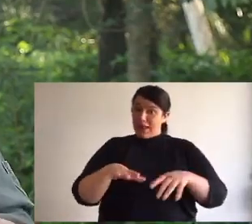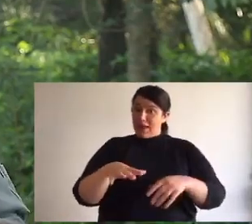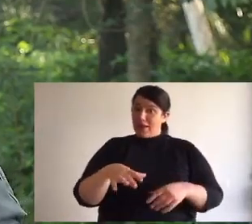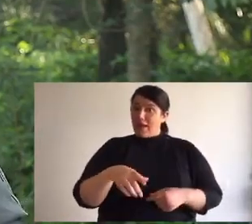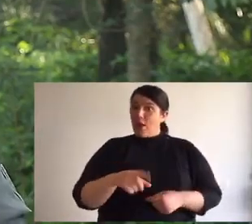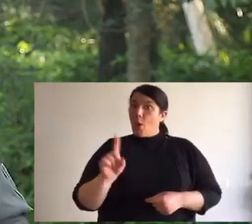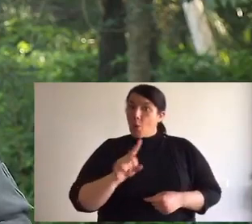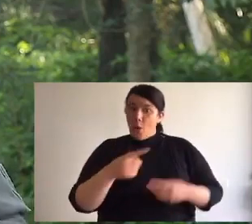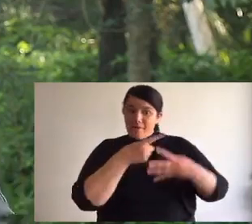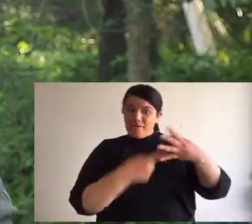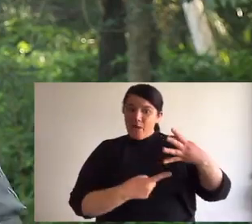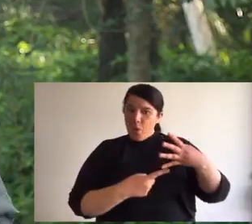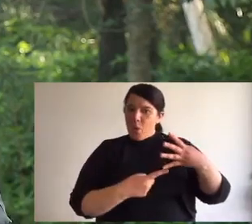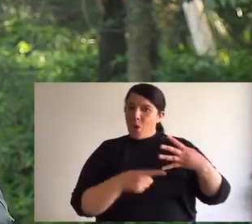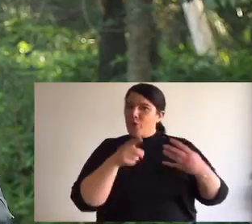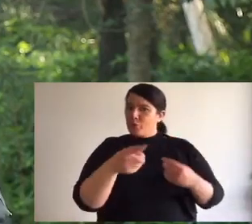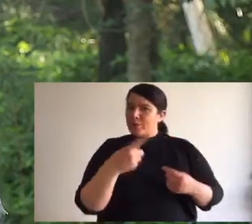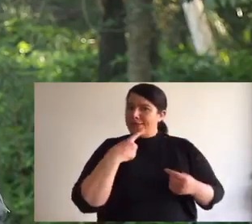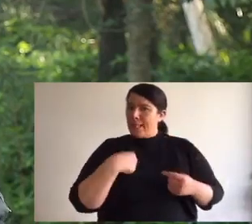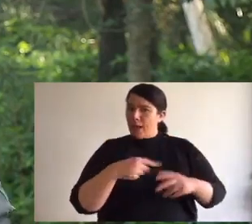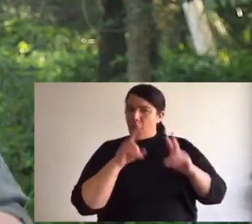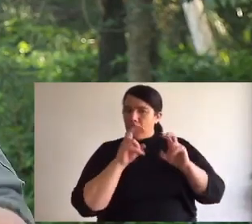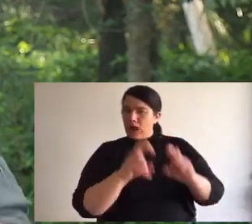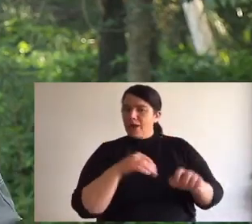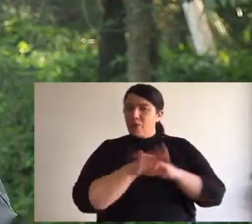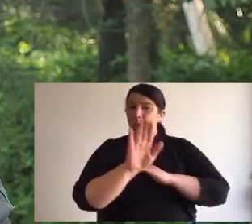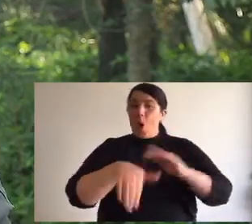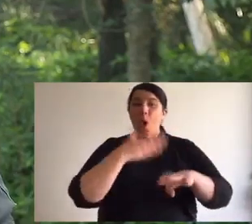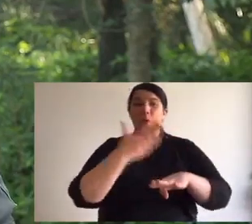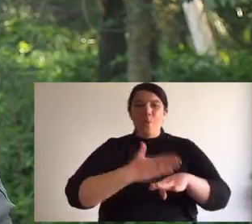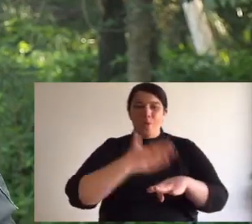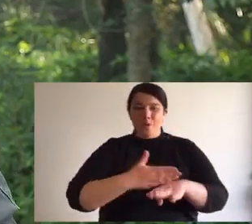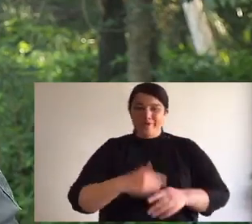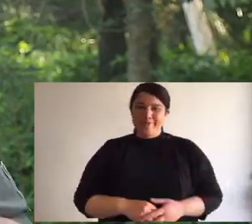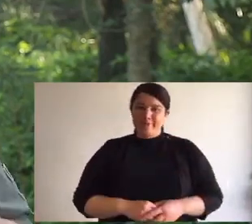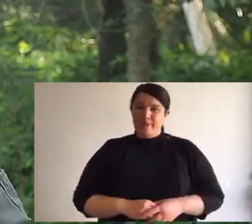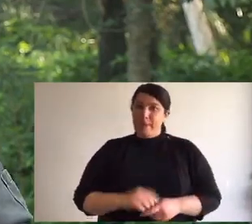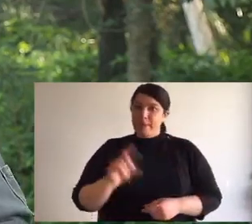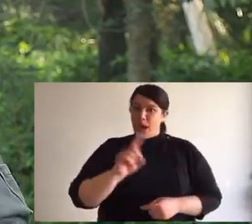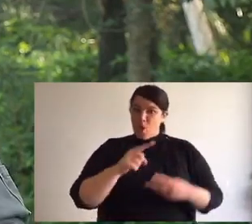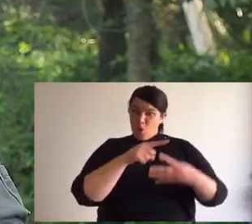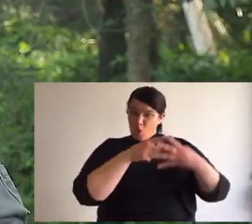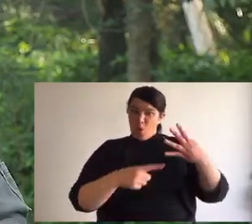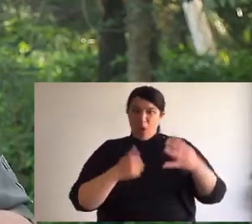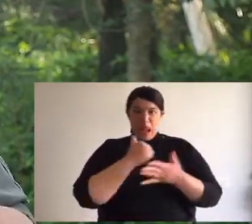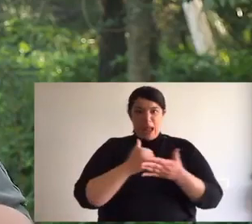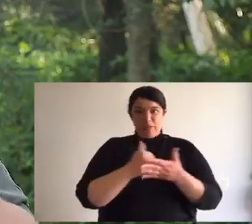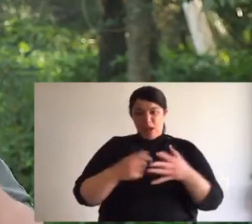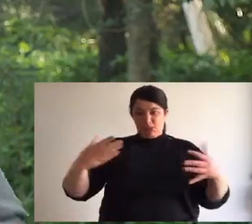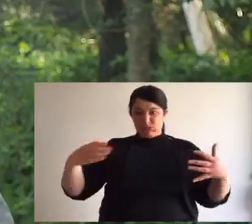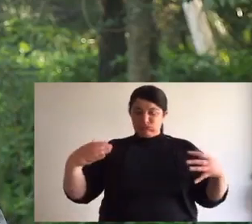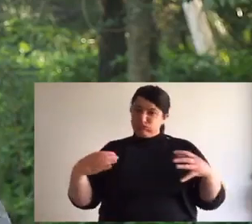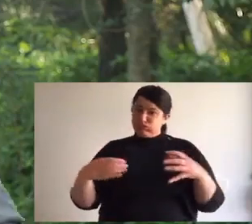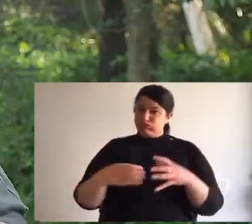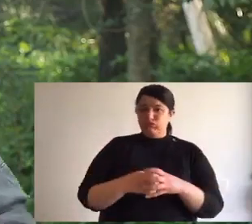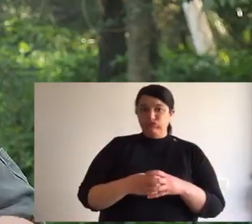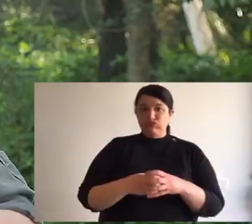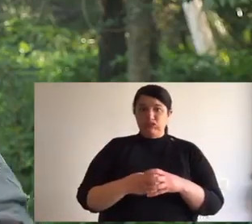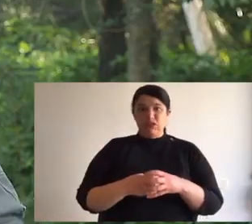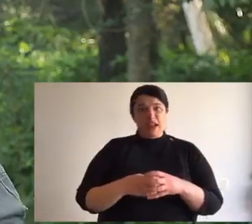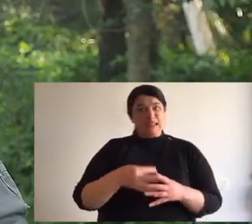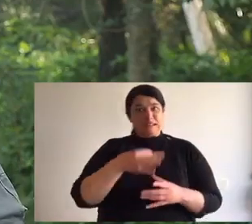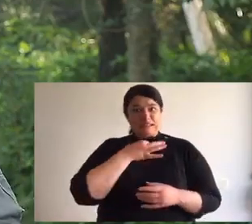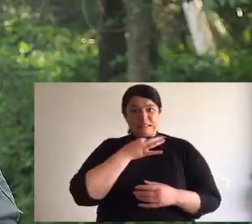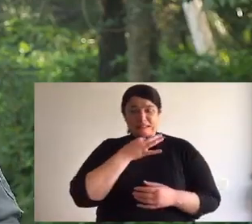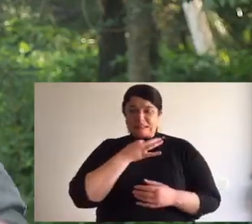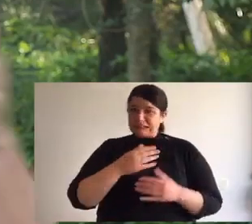species of quoll native to Australia. Now I want you to tell me what they are later in the homework so I'm not going to say them but they are all facing